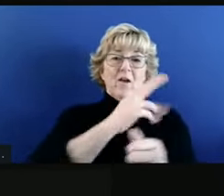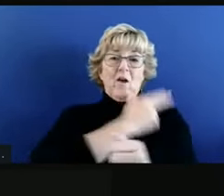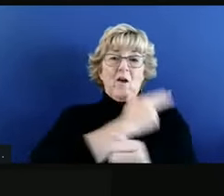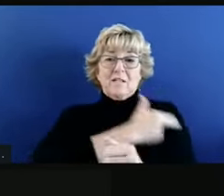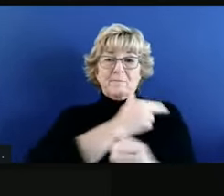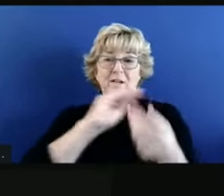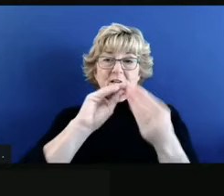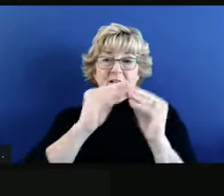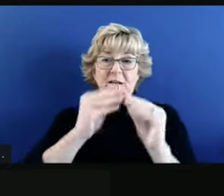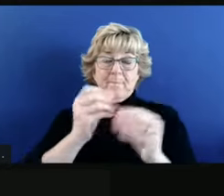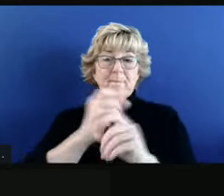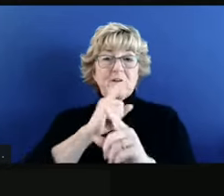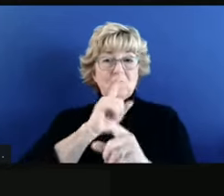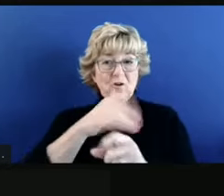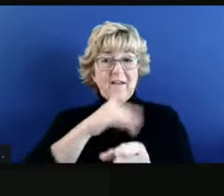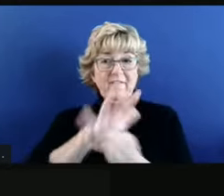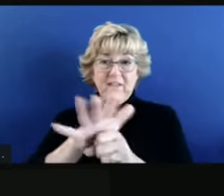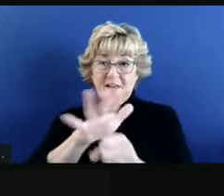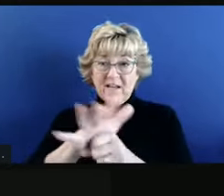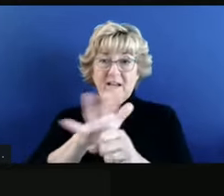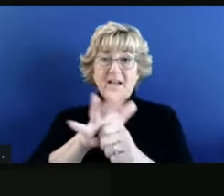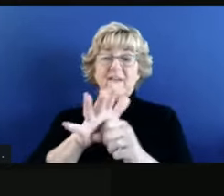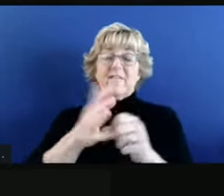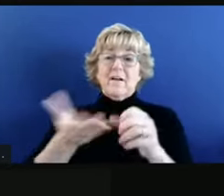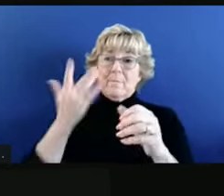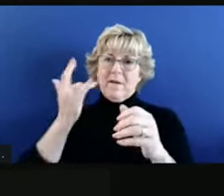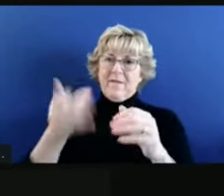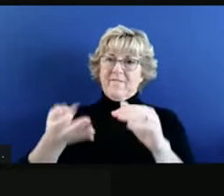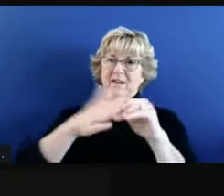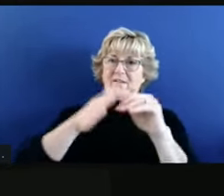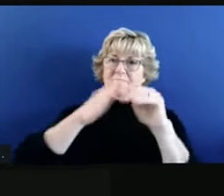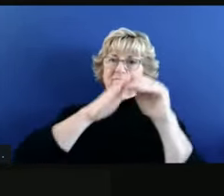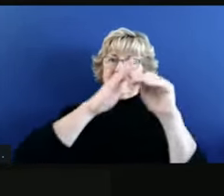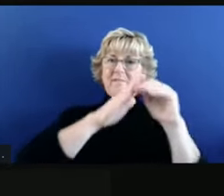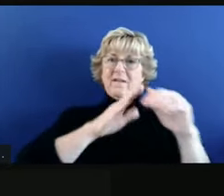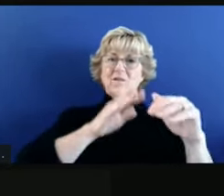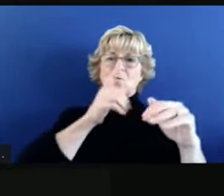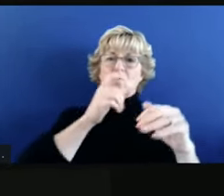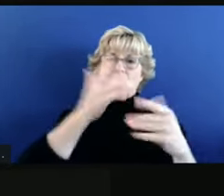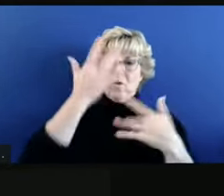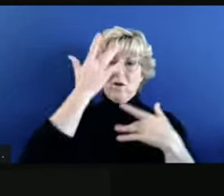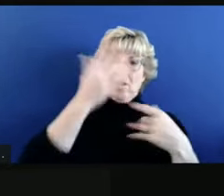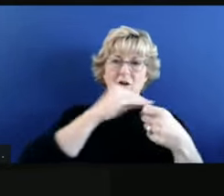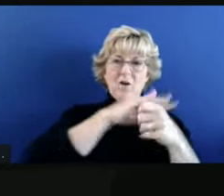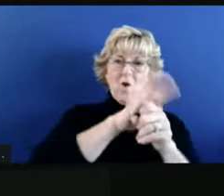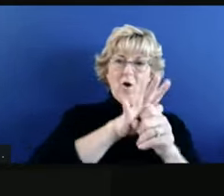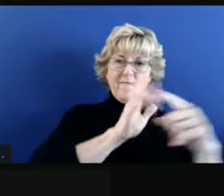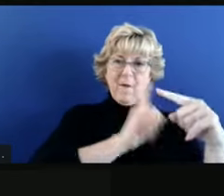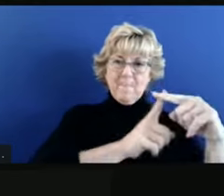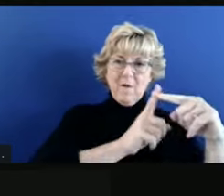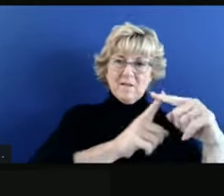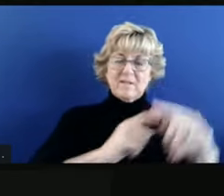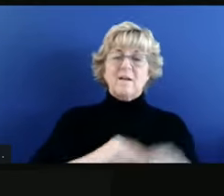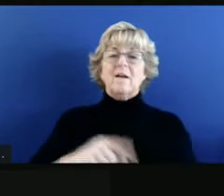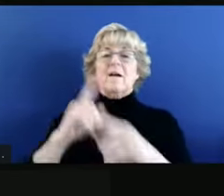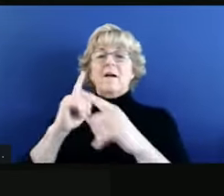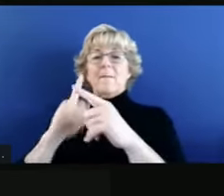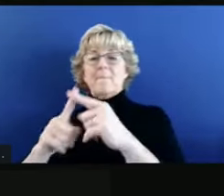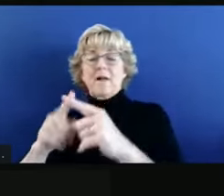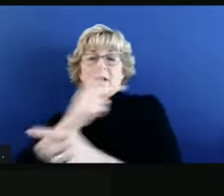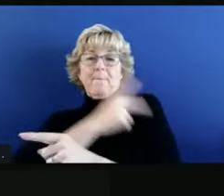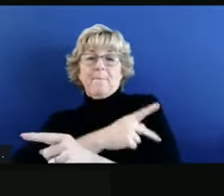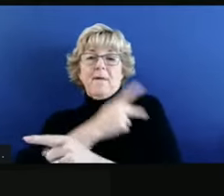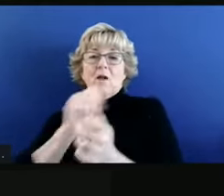they need to take care of the increasing number of COVID-positive patients, as well as the patients with other healthcare